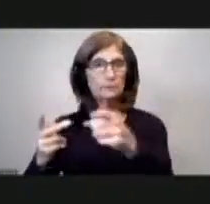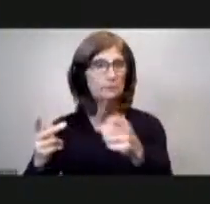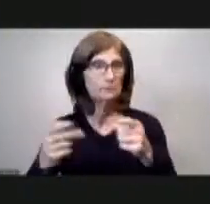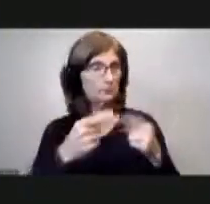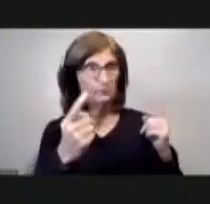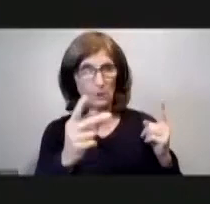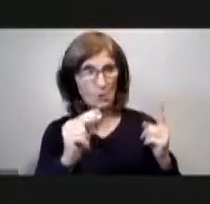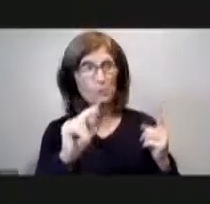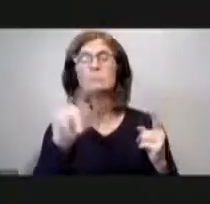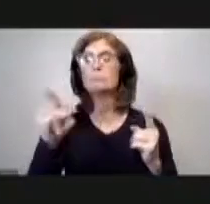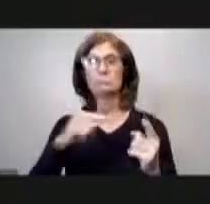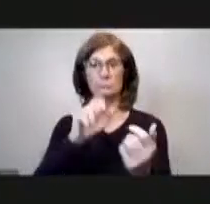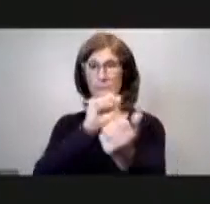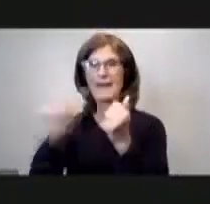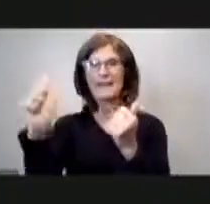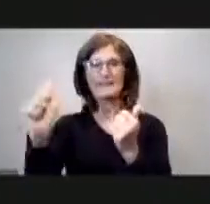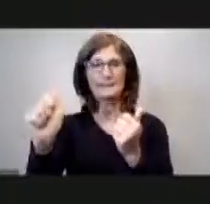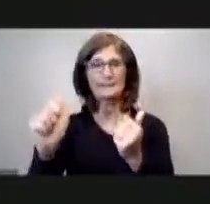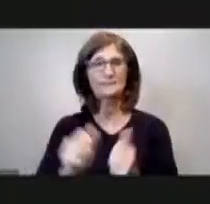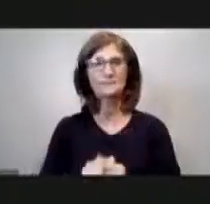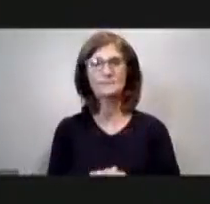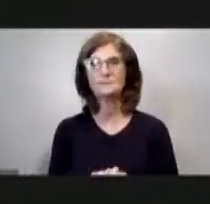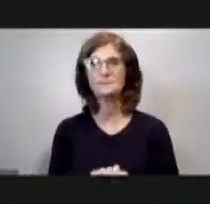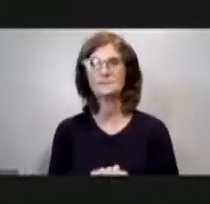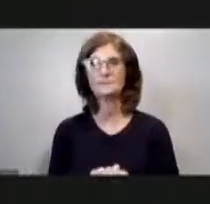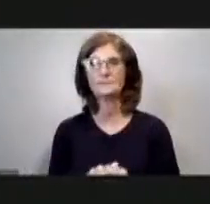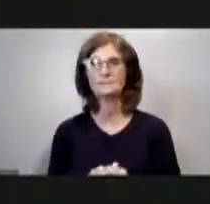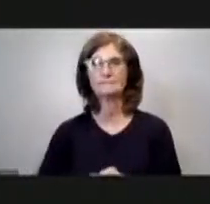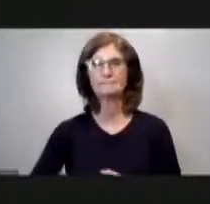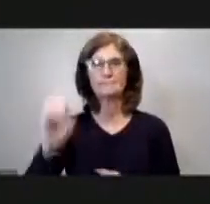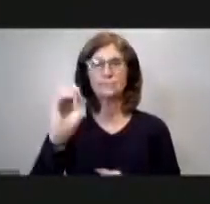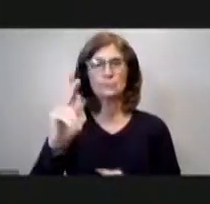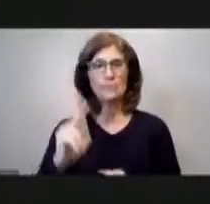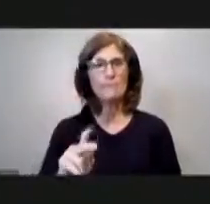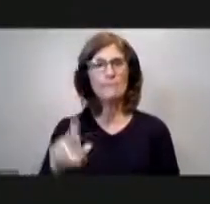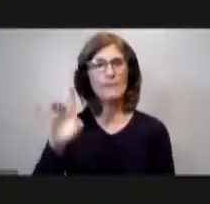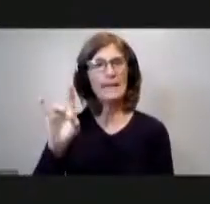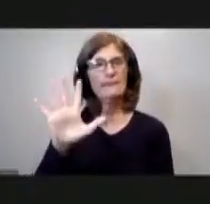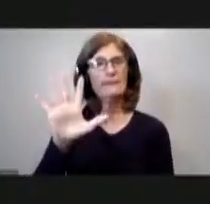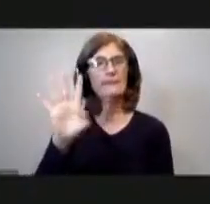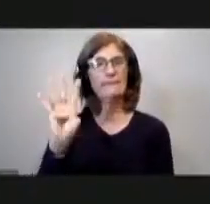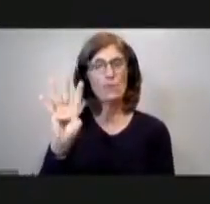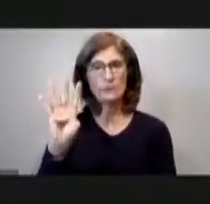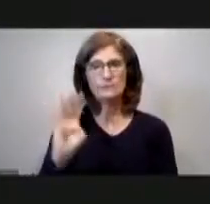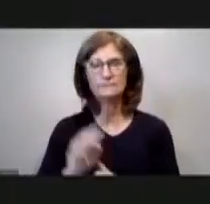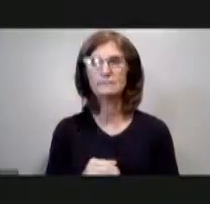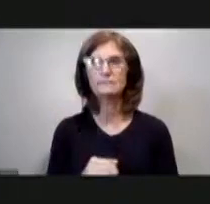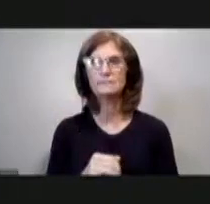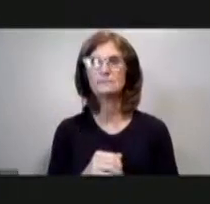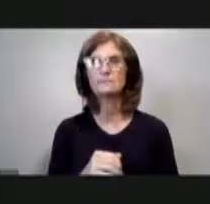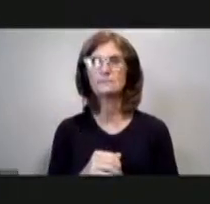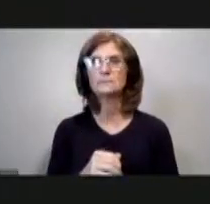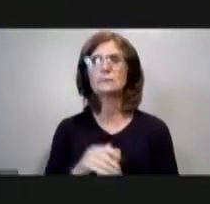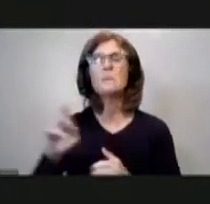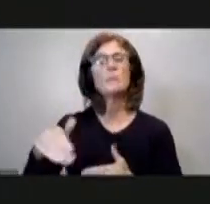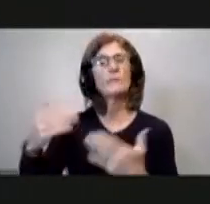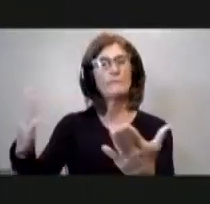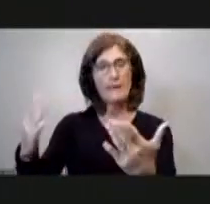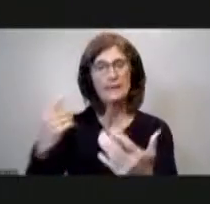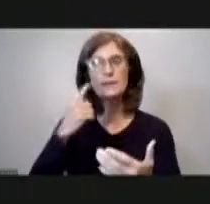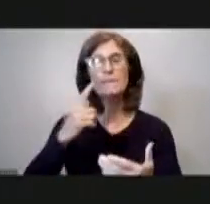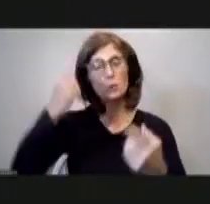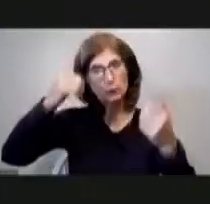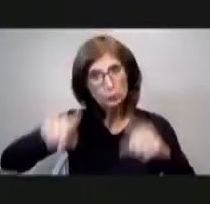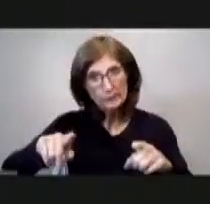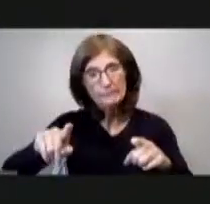those in favor say aye aye aye any opposed firm some recommendation bill 854 bill 854 resolution providing for an agreement